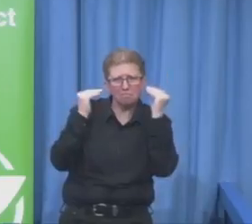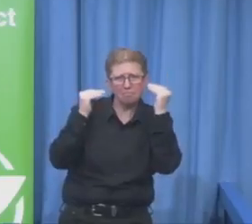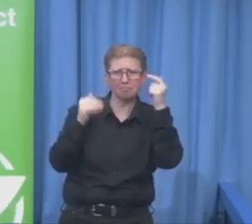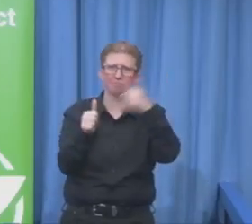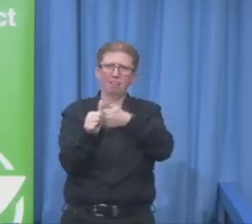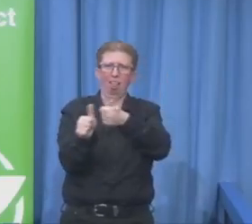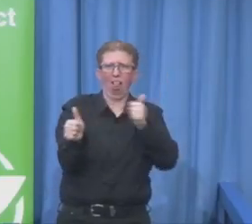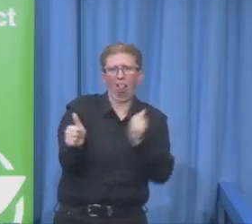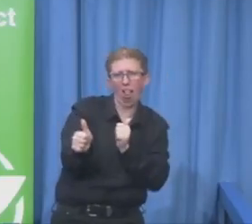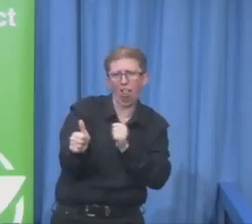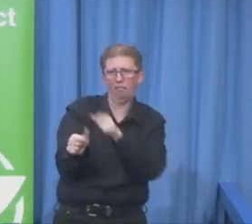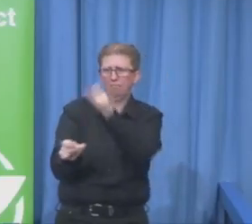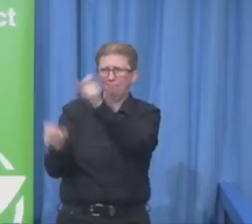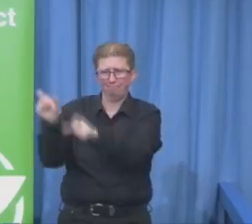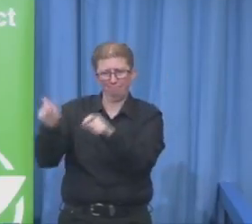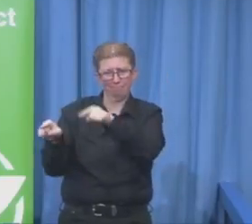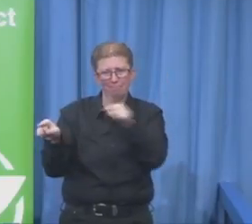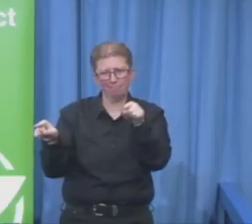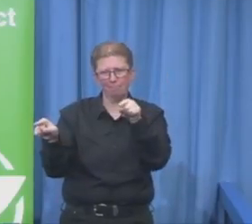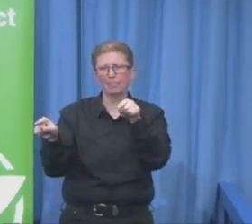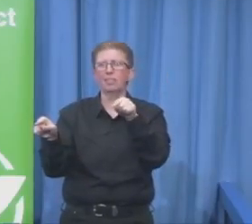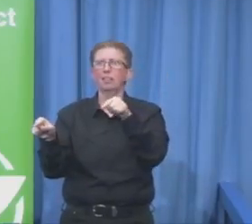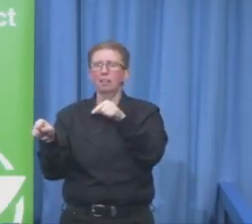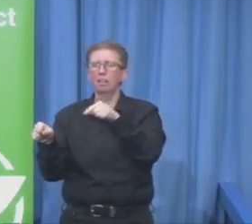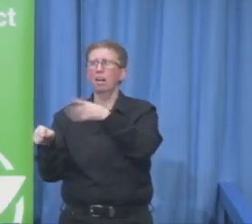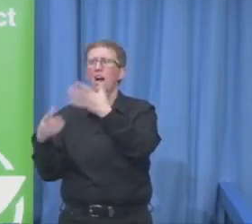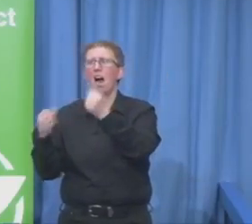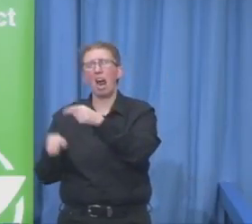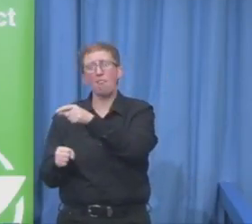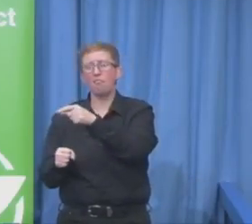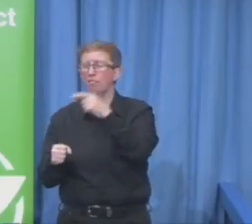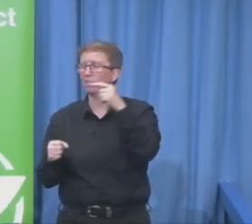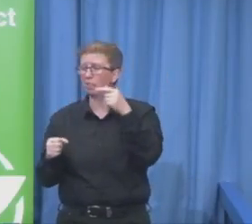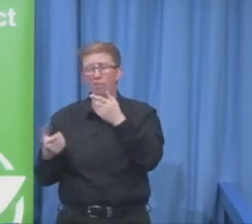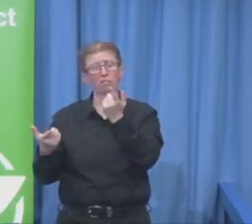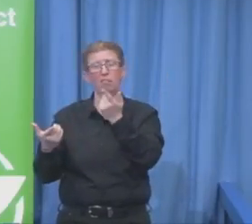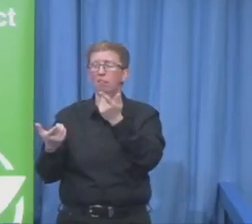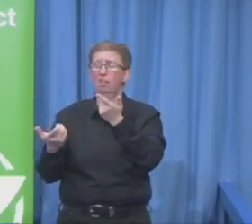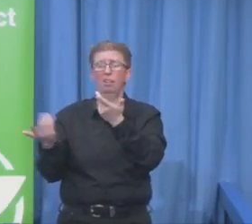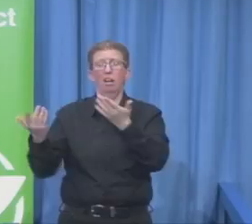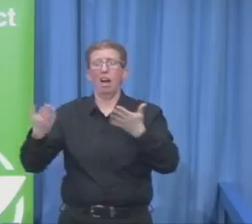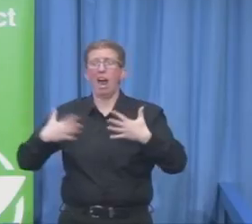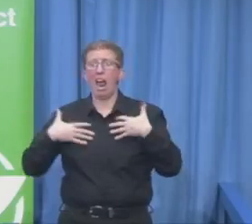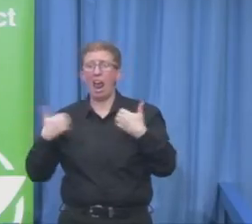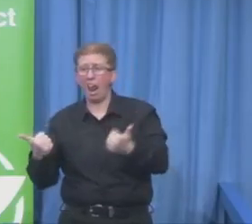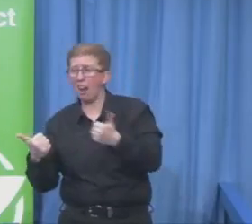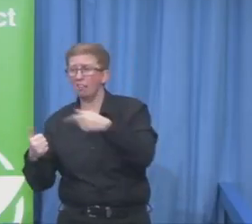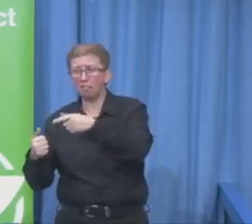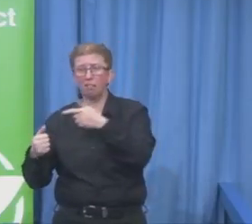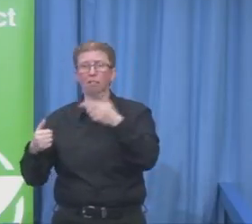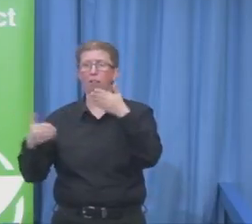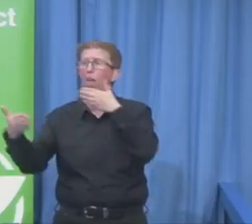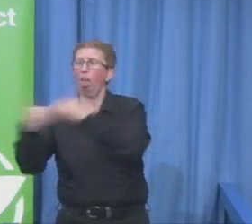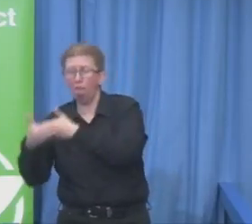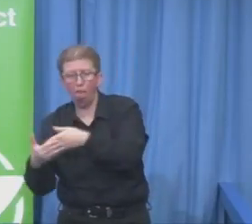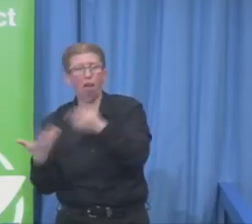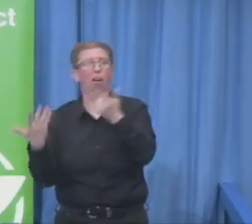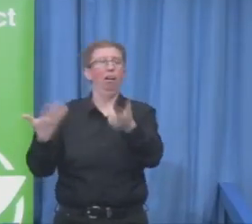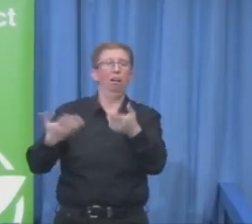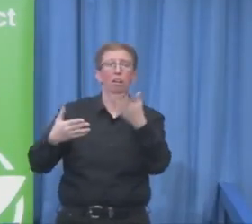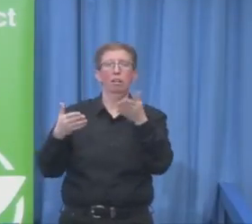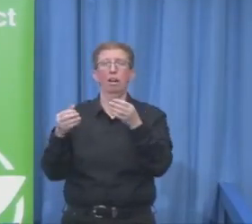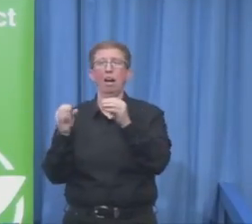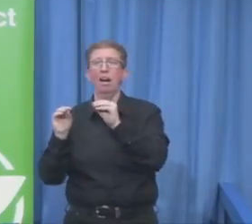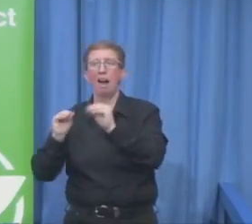real jobs, if that is access to education. So we are really engaged with our research, with our